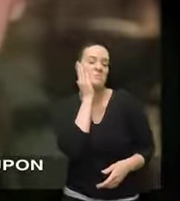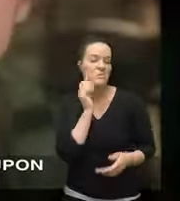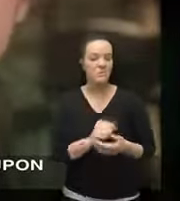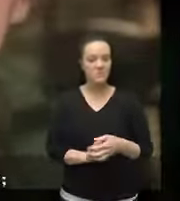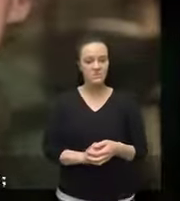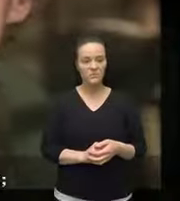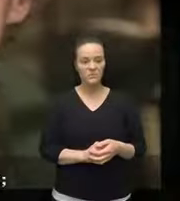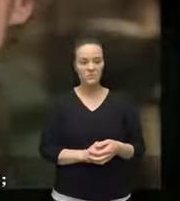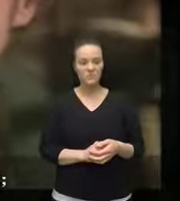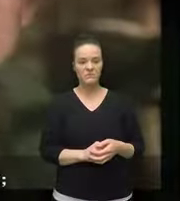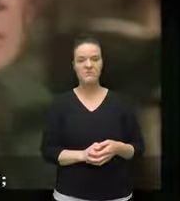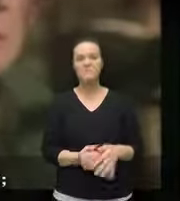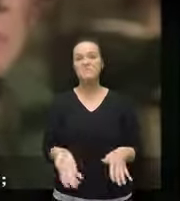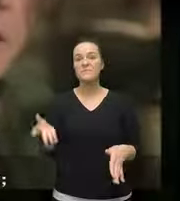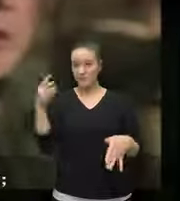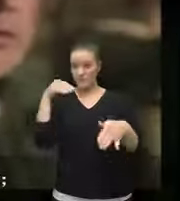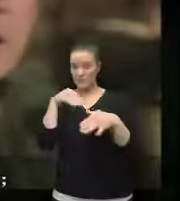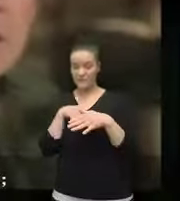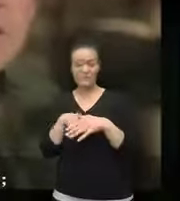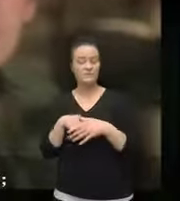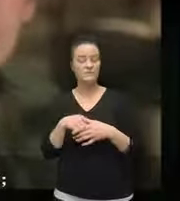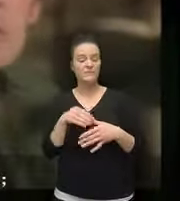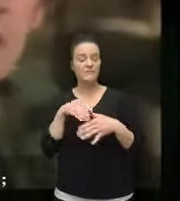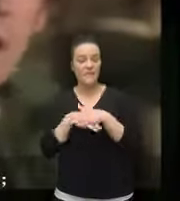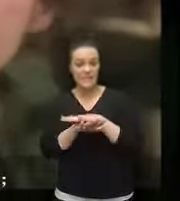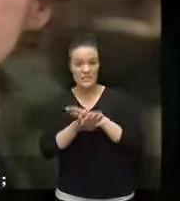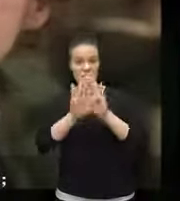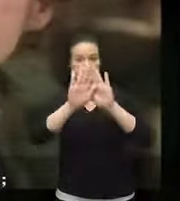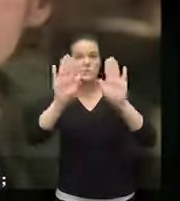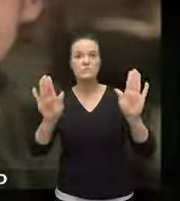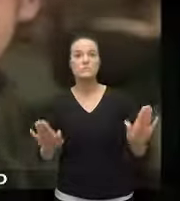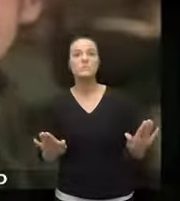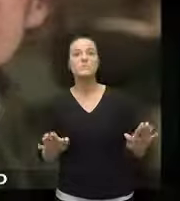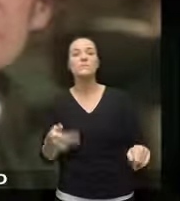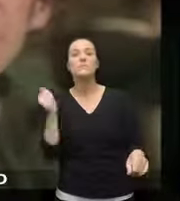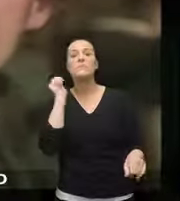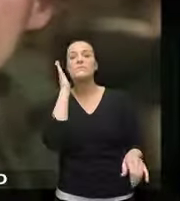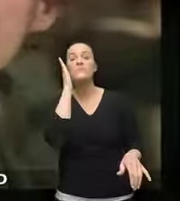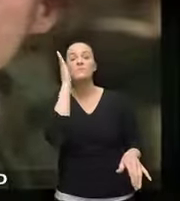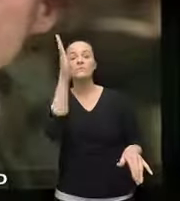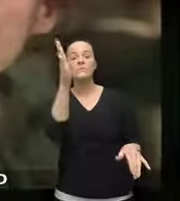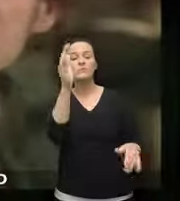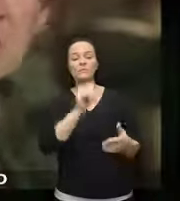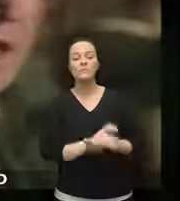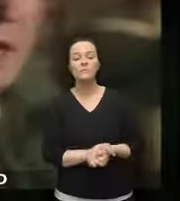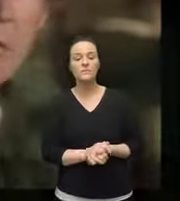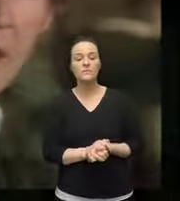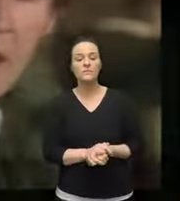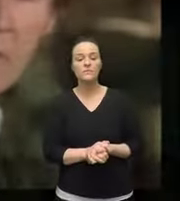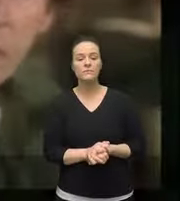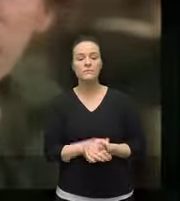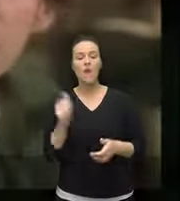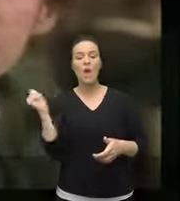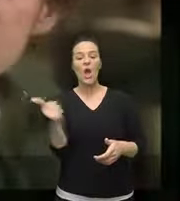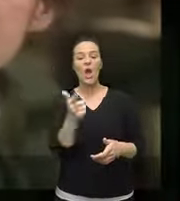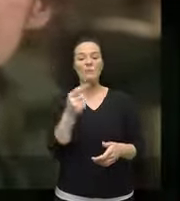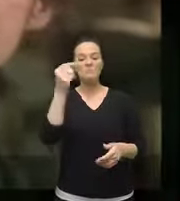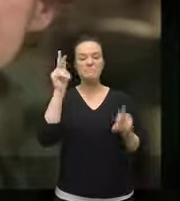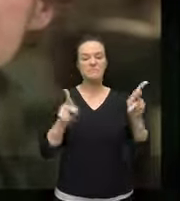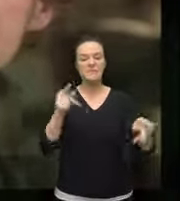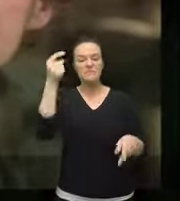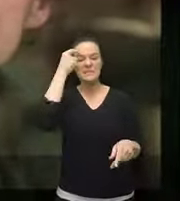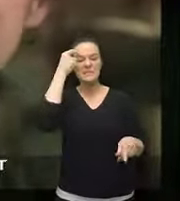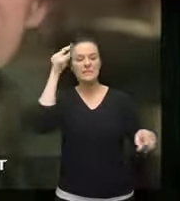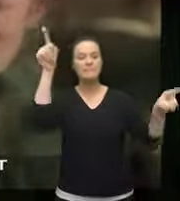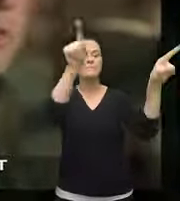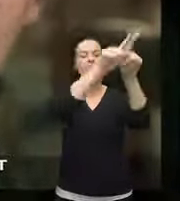upon his cook in the kitchen it will penetrate into the most humble cottage and it will touch the head of every person